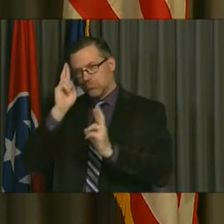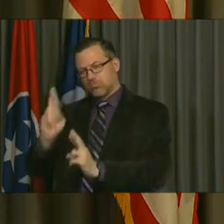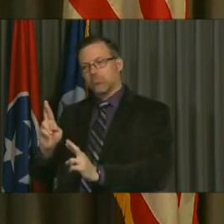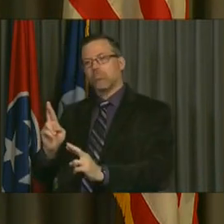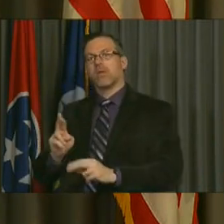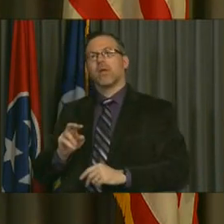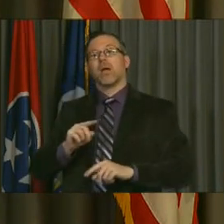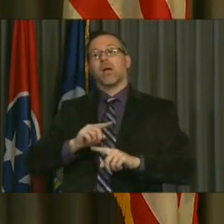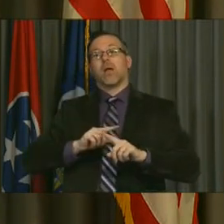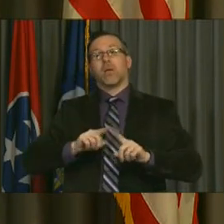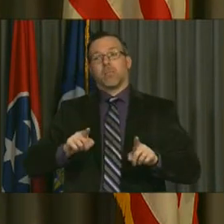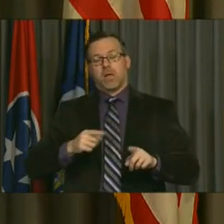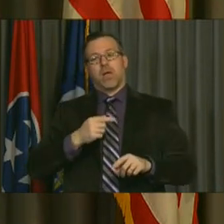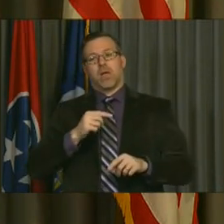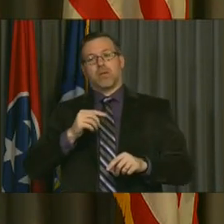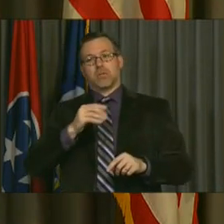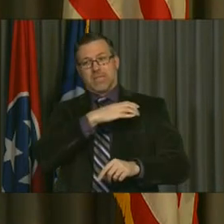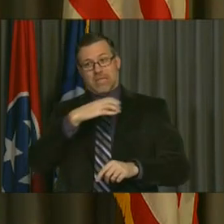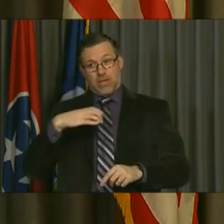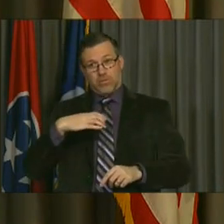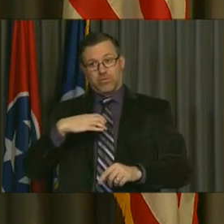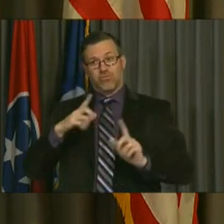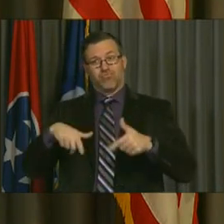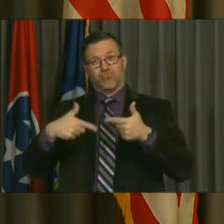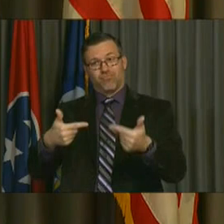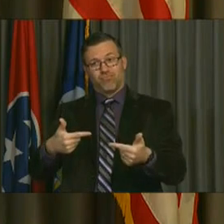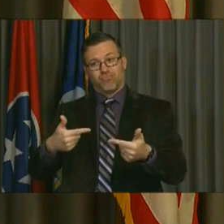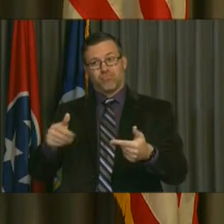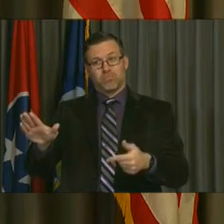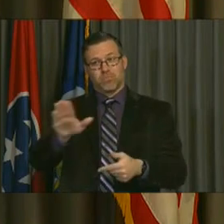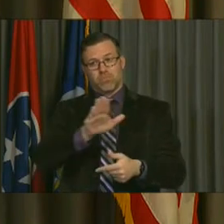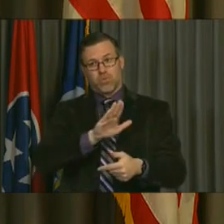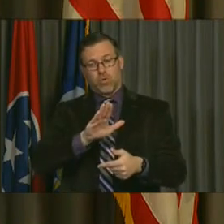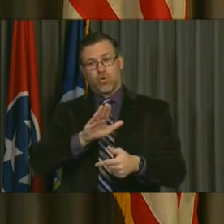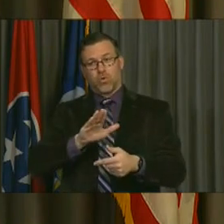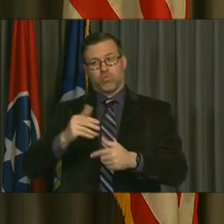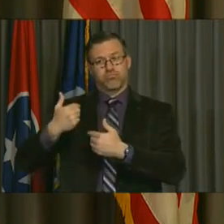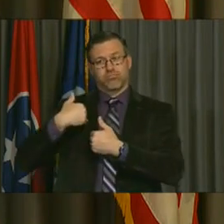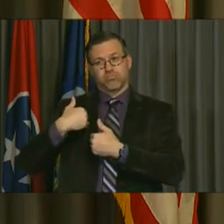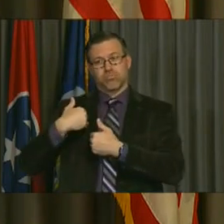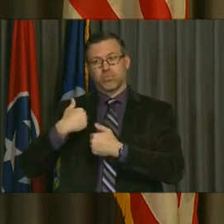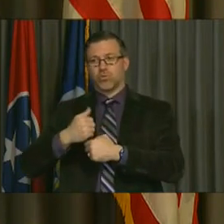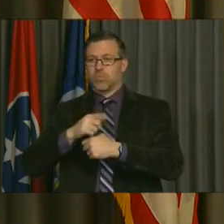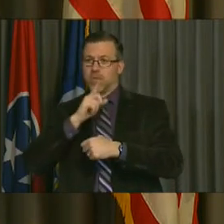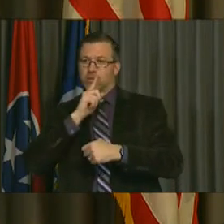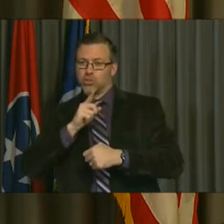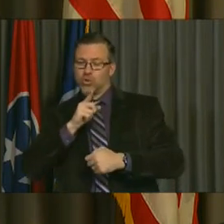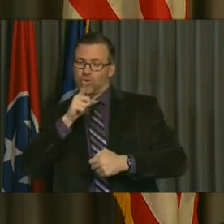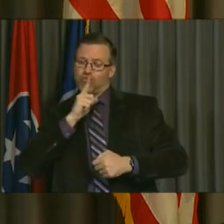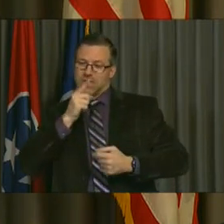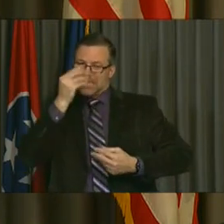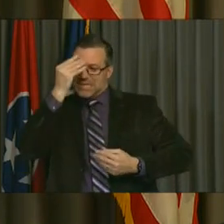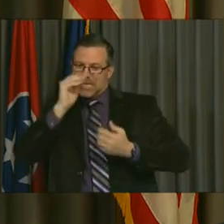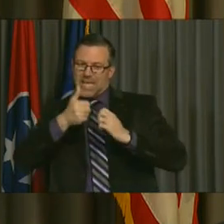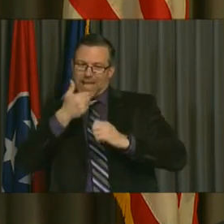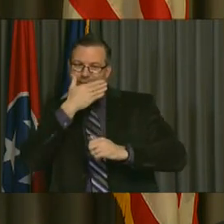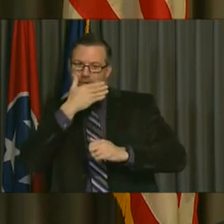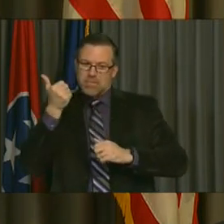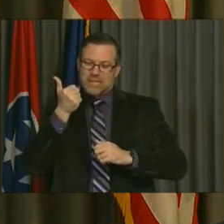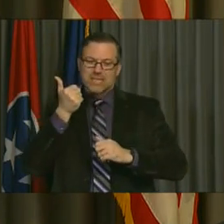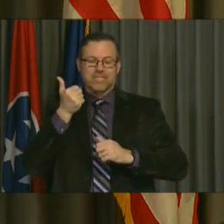input, the Council's role is to make decisions in the best interest of the people of Nashville and Davidson County.